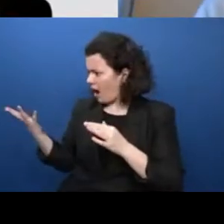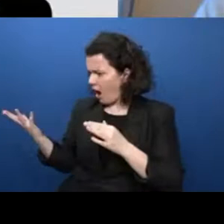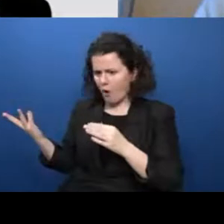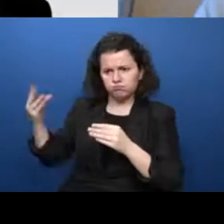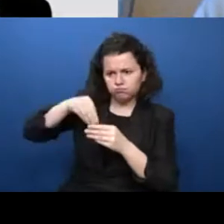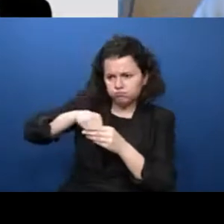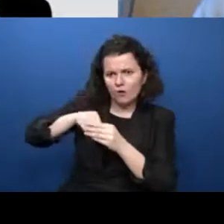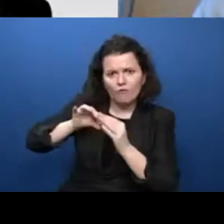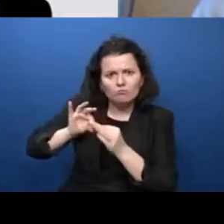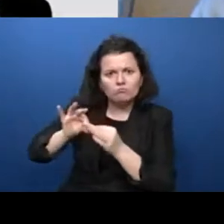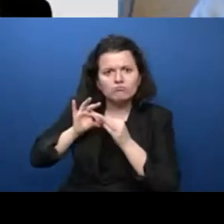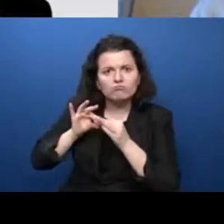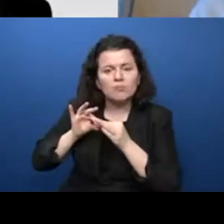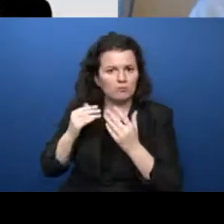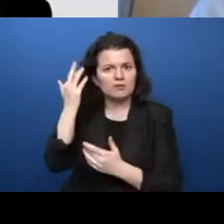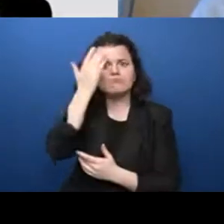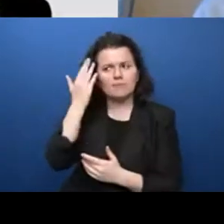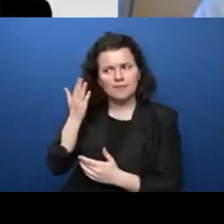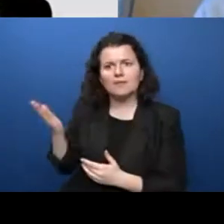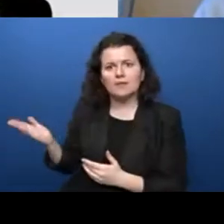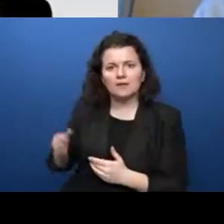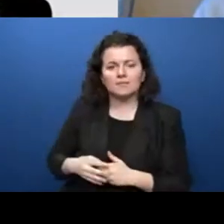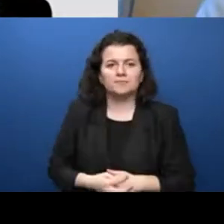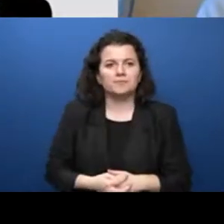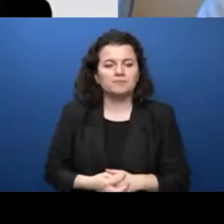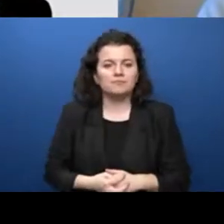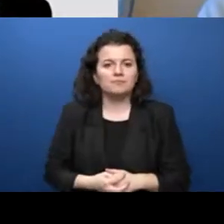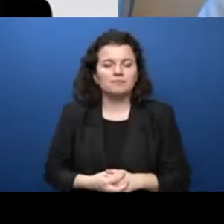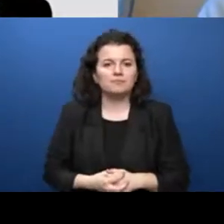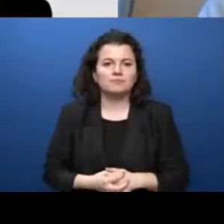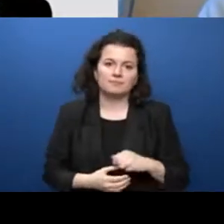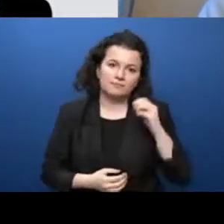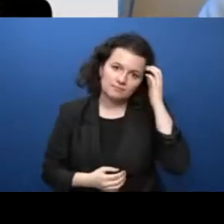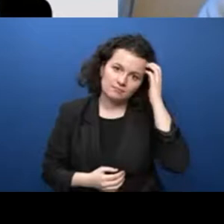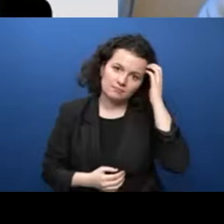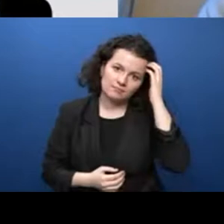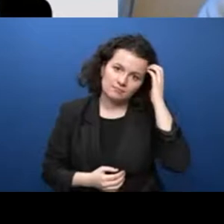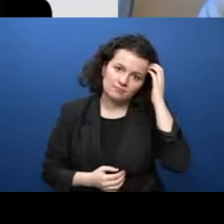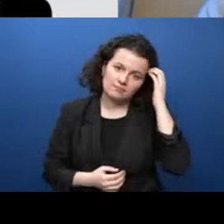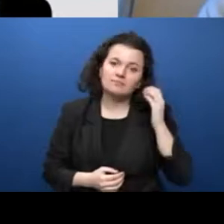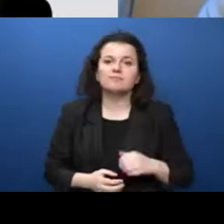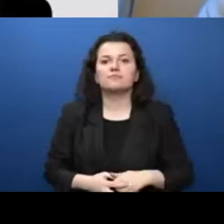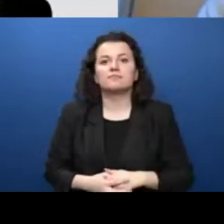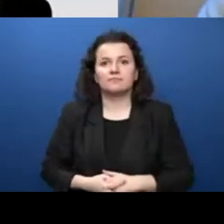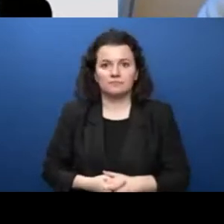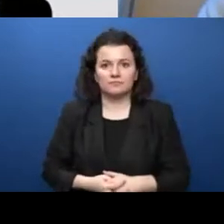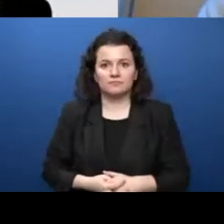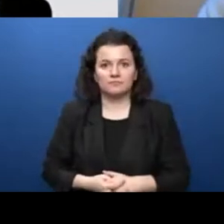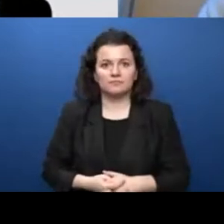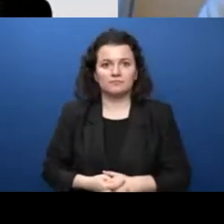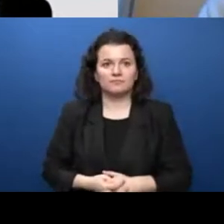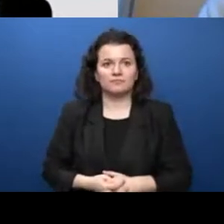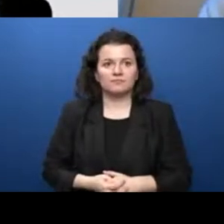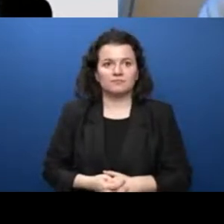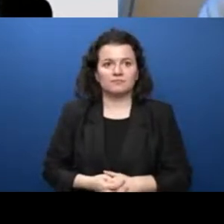Repensar las tecnologías de esta manera nos hará capaces de elegir y de decidir cómo queremos usar